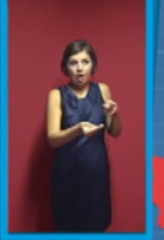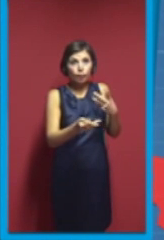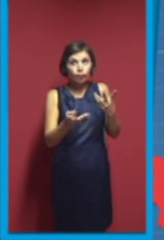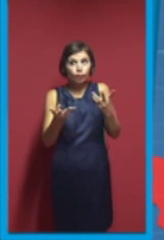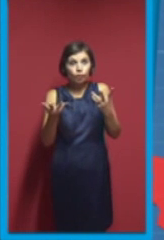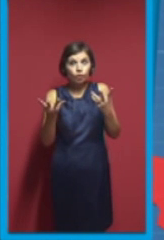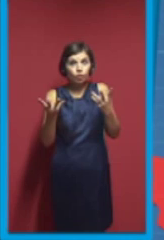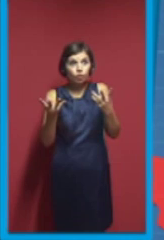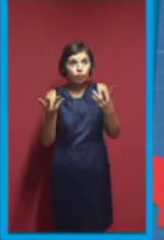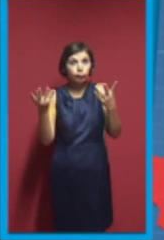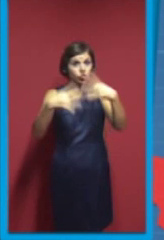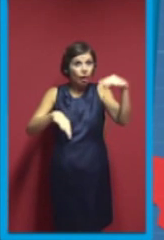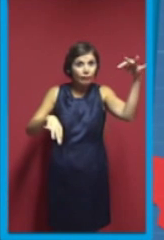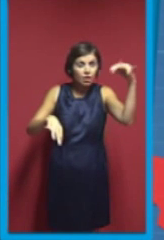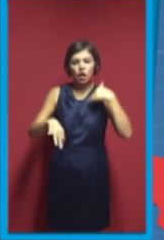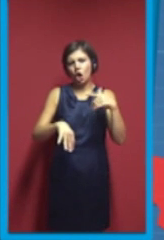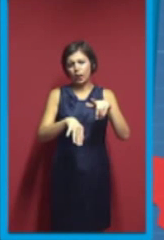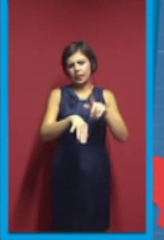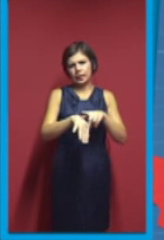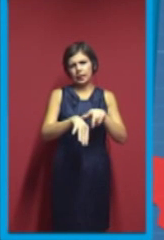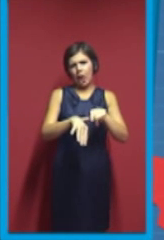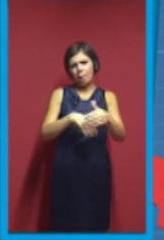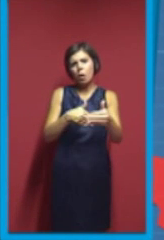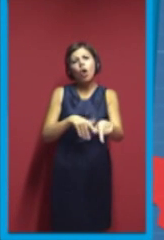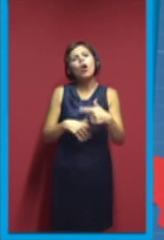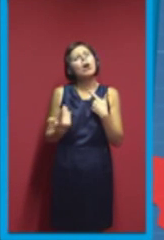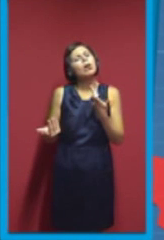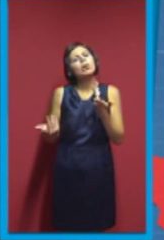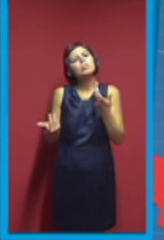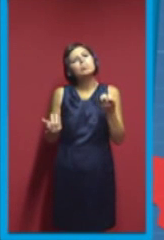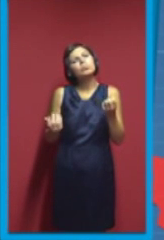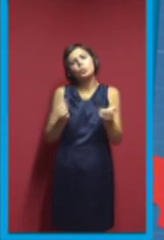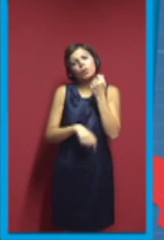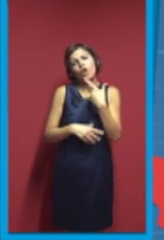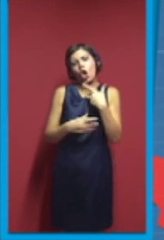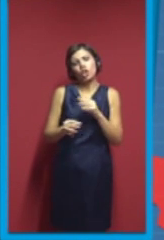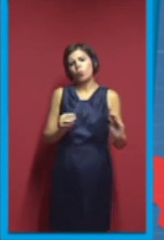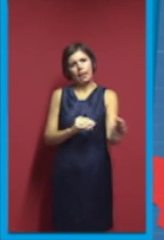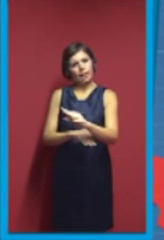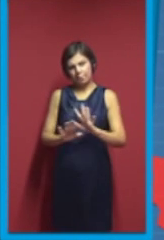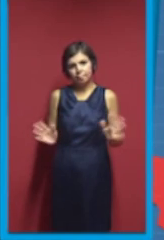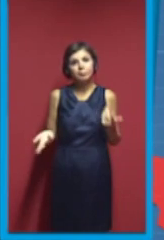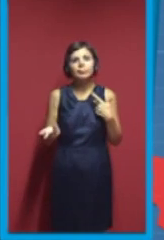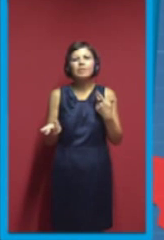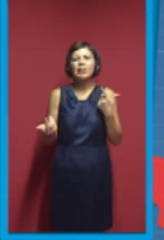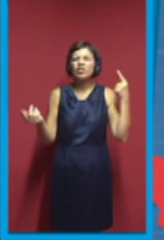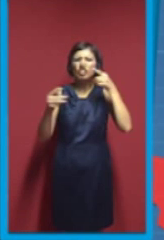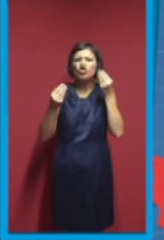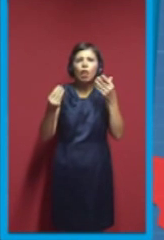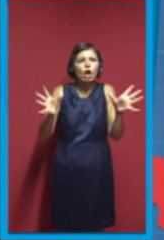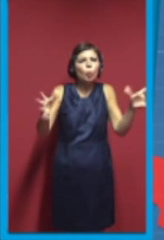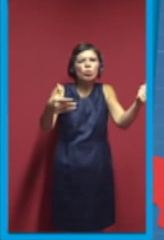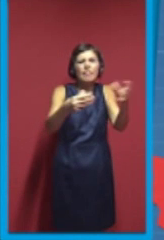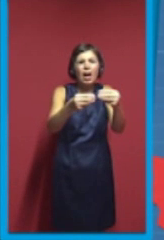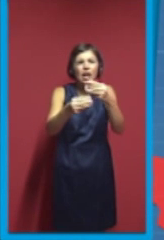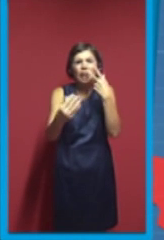okay, to ask you a few questions, because it's really hard to get feedback from the community for us. So, there are three simple questions, and